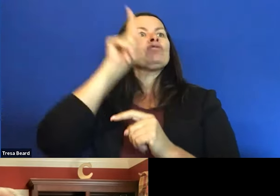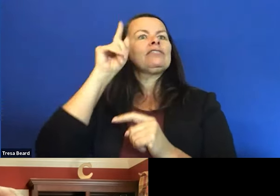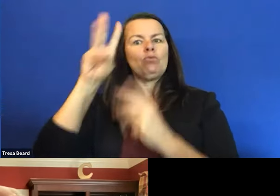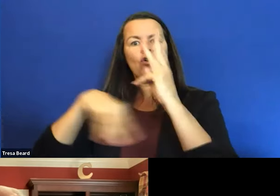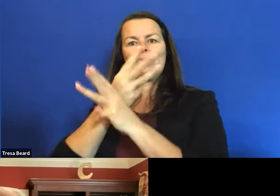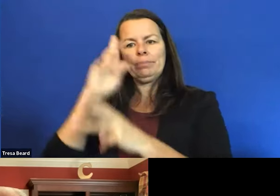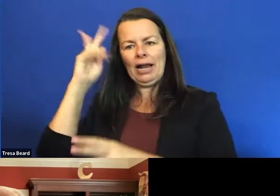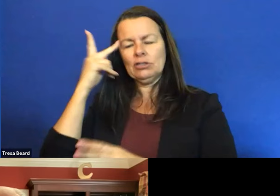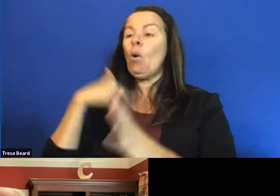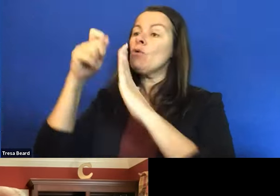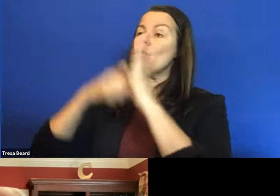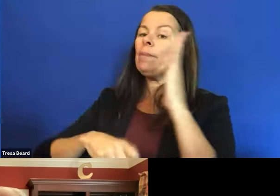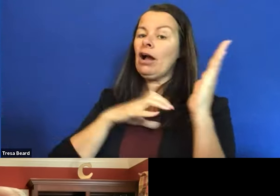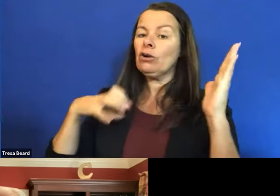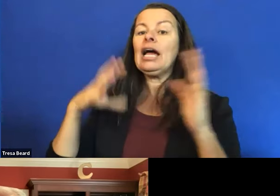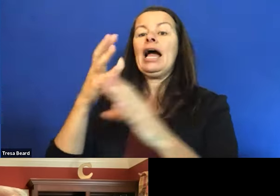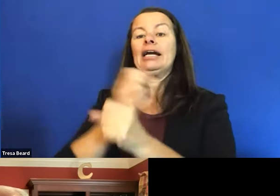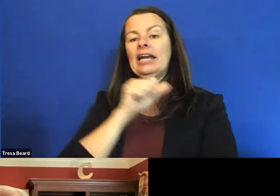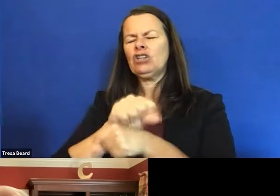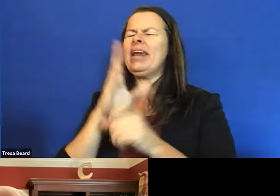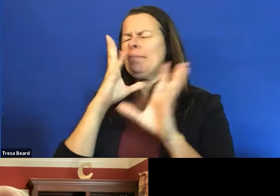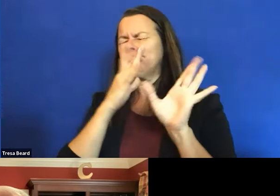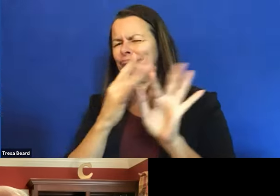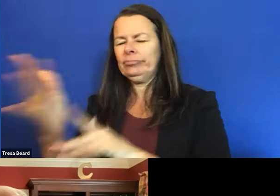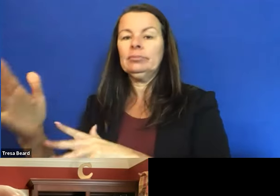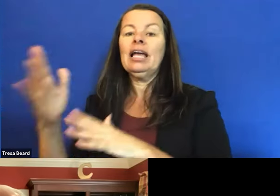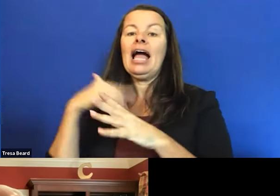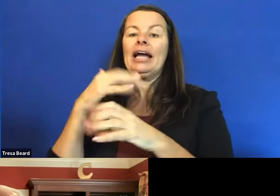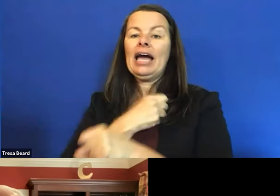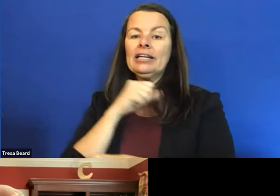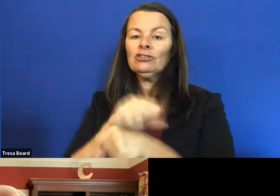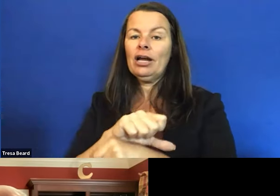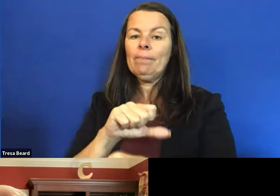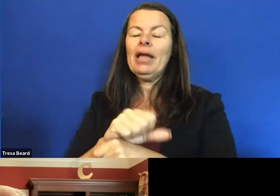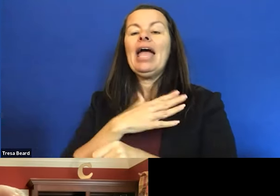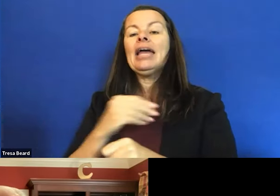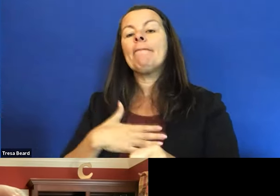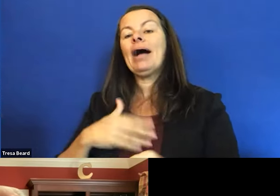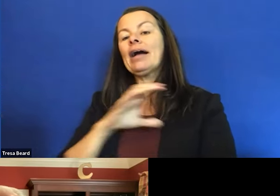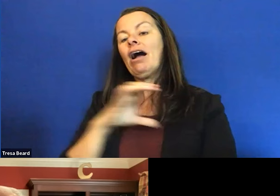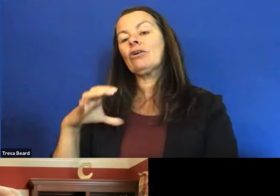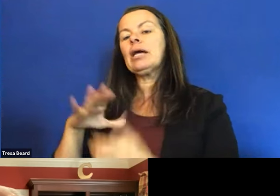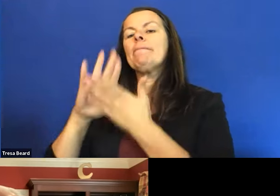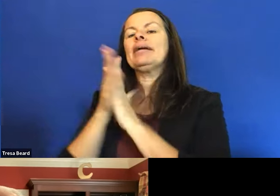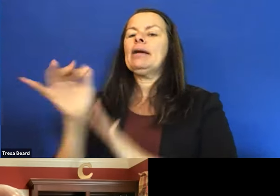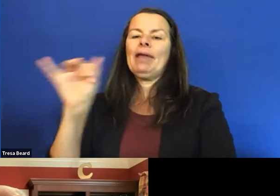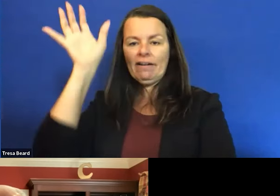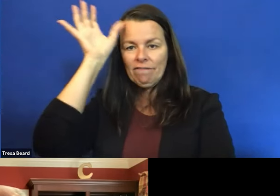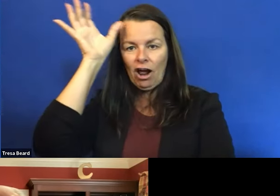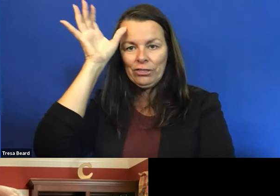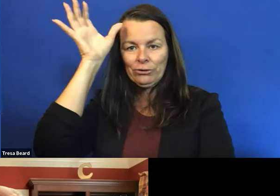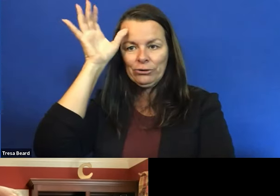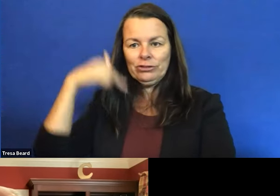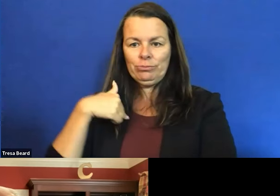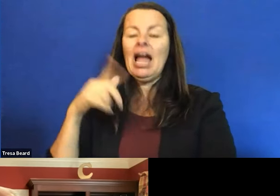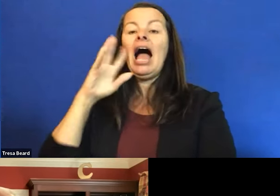congressman, got a job and I'm moving quickly through this, got a job. And my congressman, he came like a father to me and he, I'd have